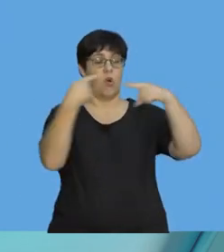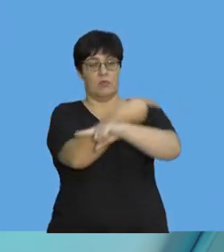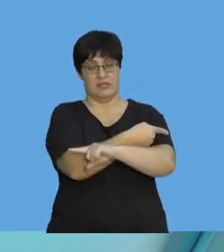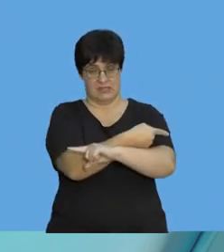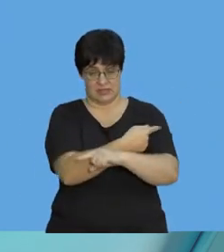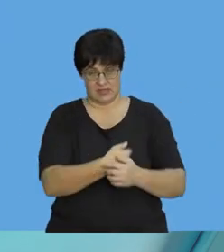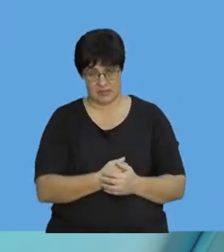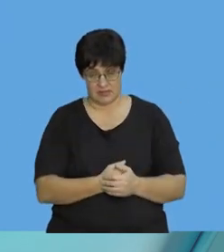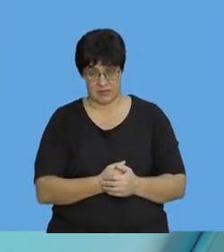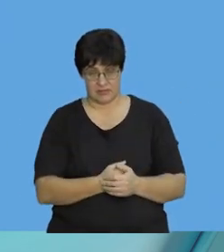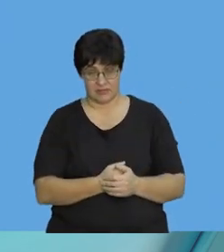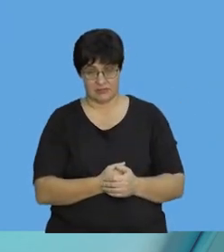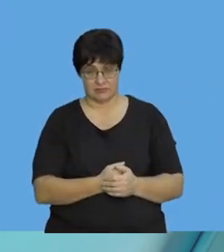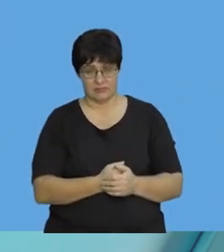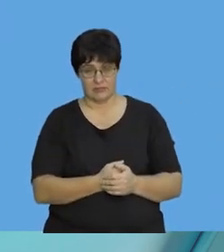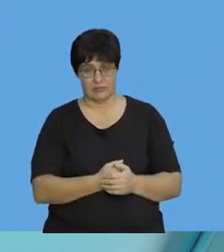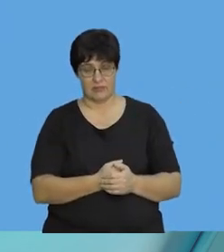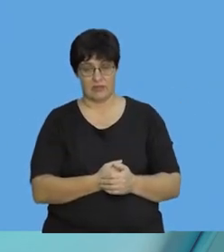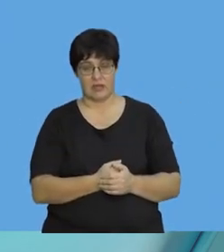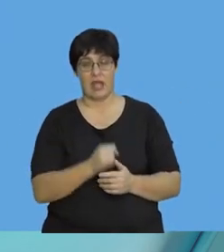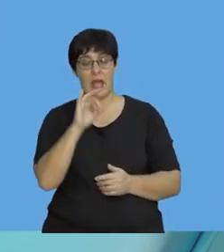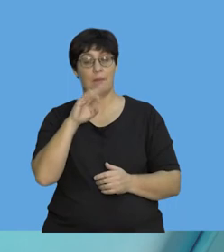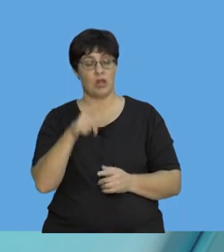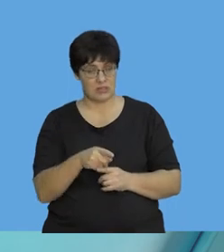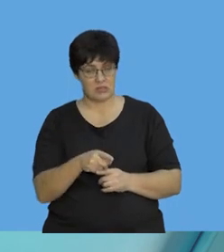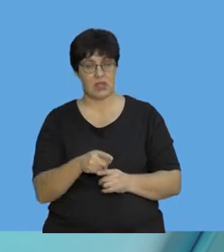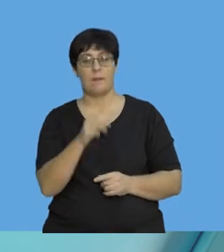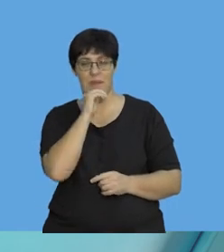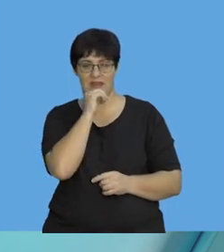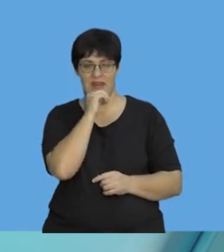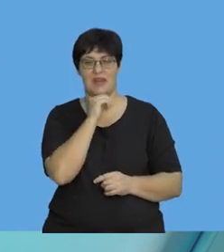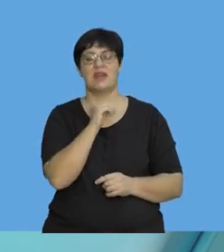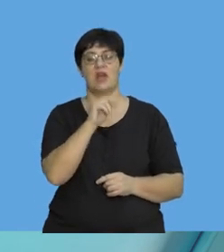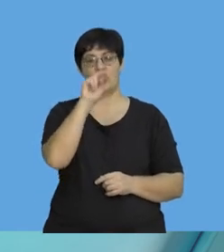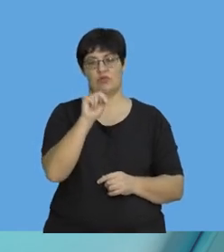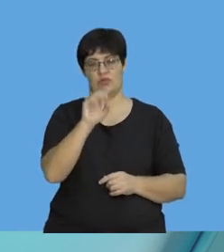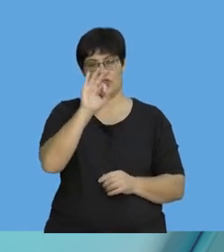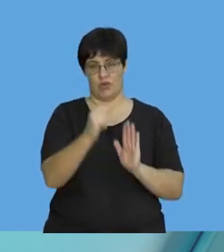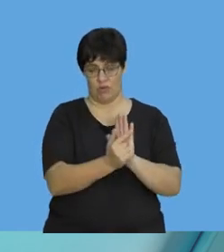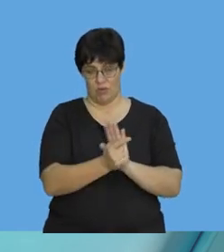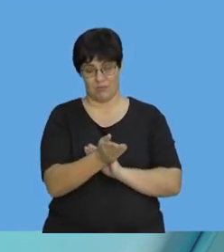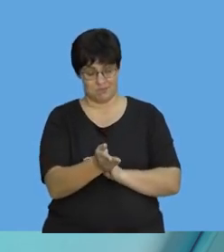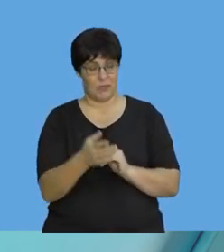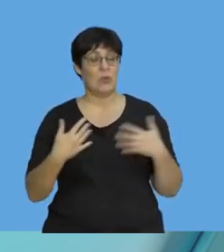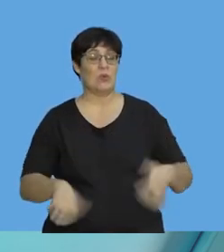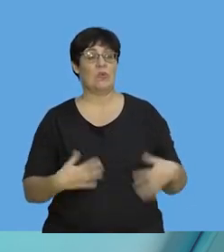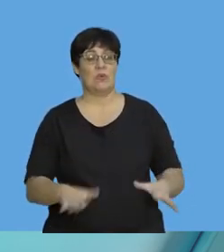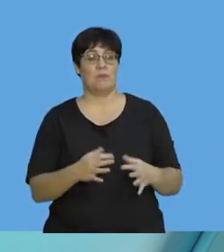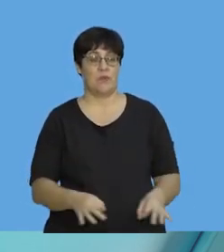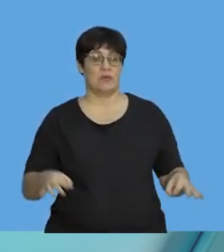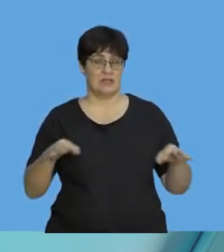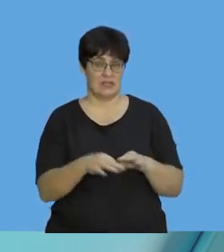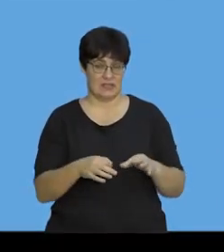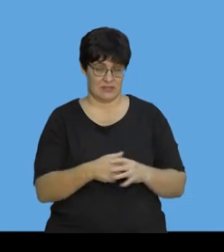opposite directions, okay? Impulse comes down to Newton's third law. Very important.